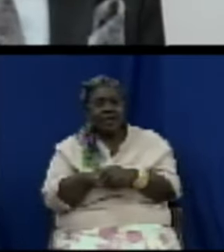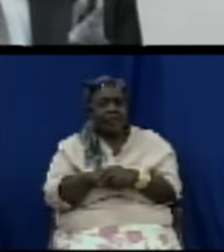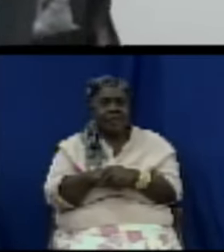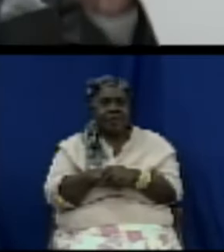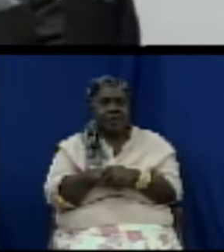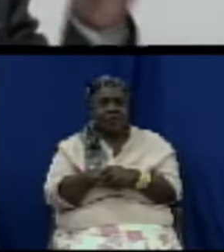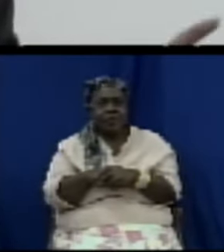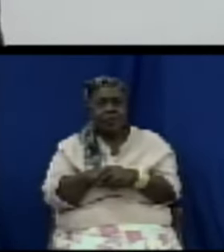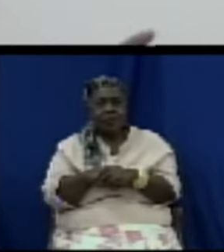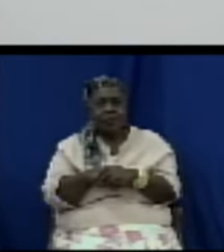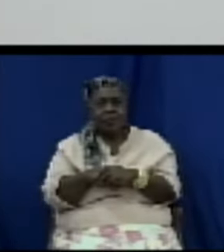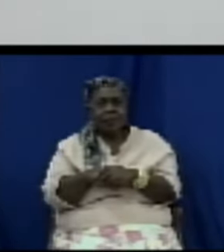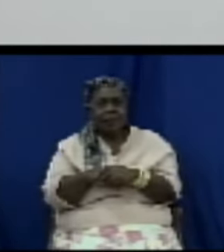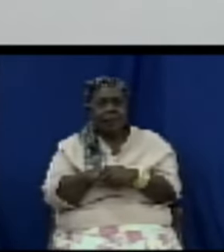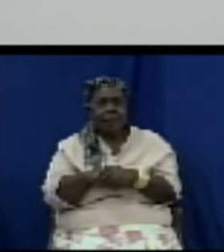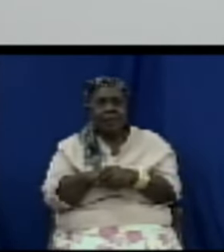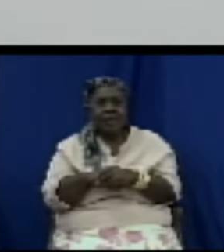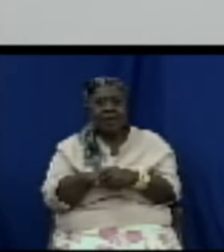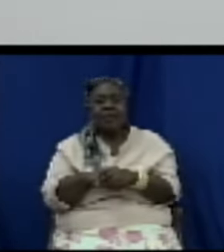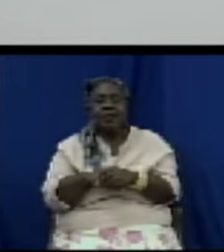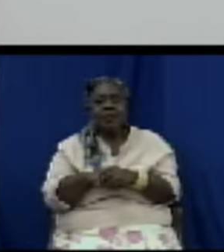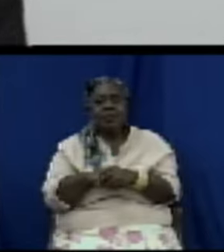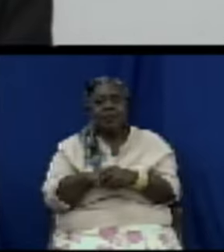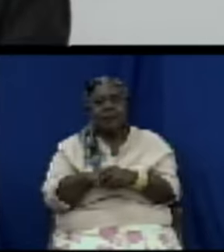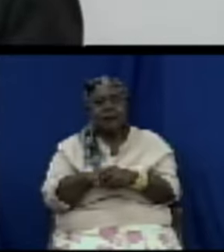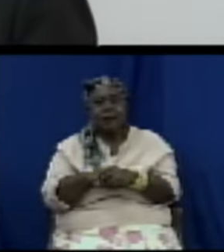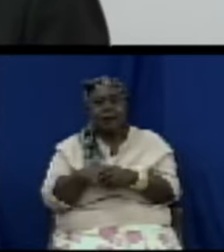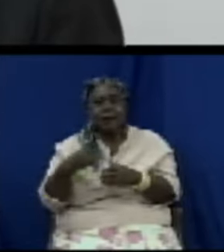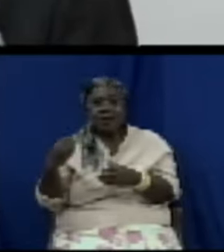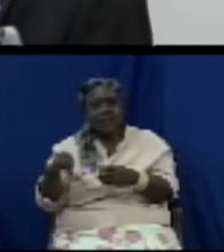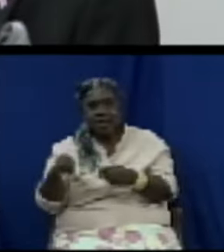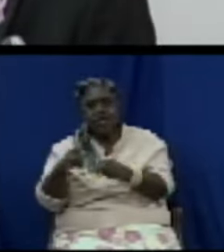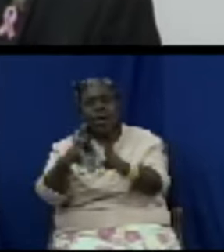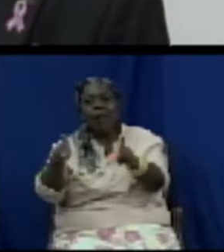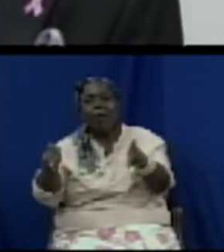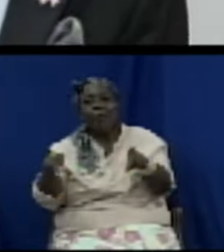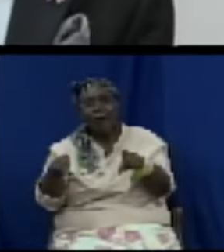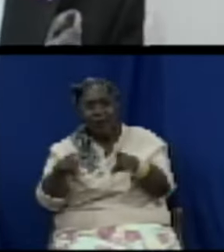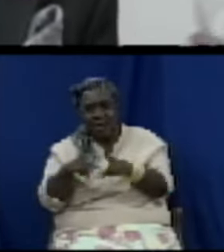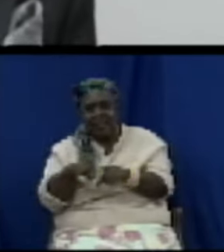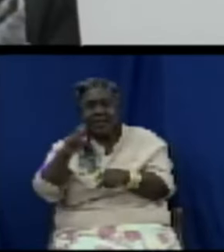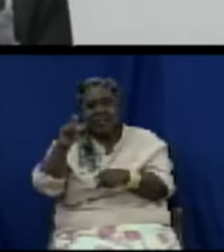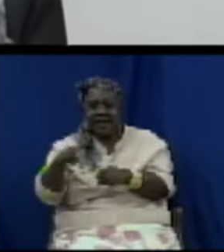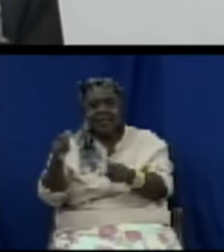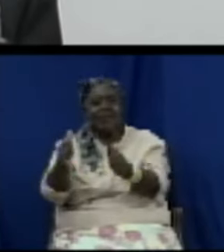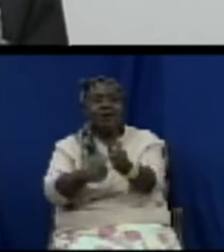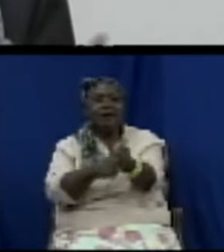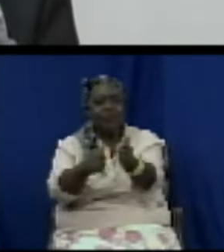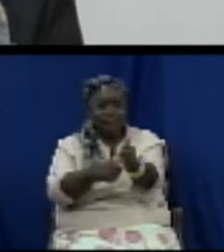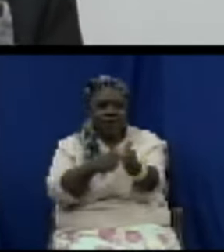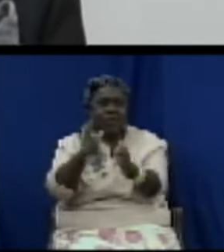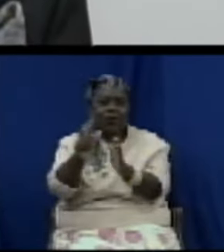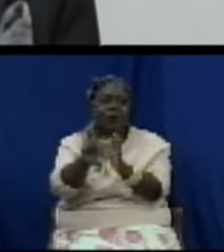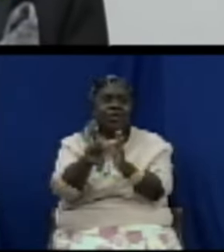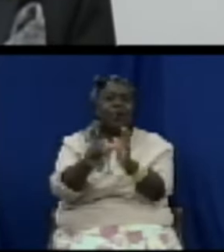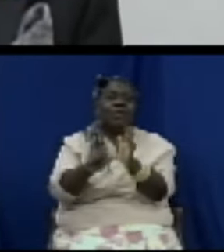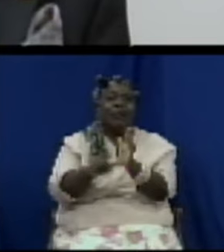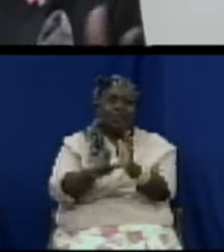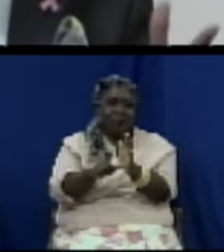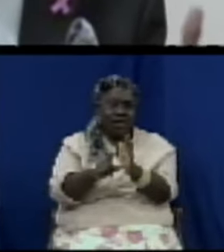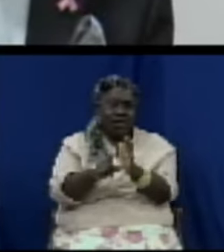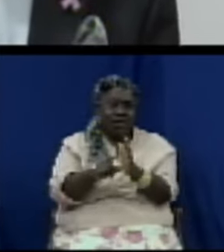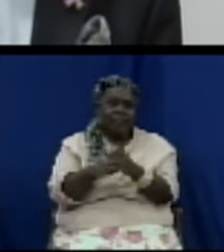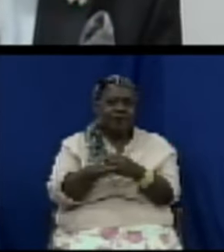the markup which is allowed by law imposed of course